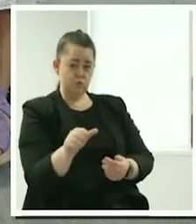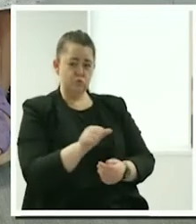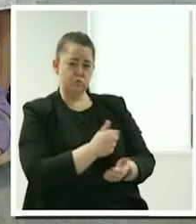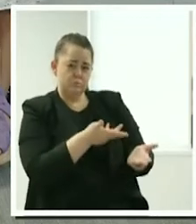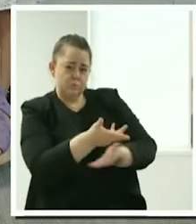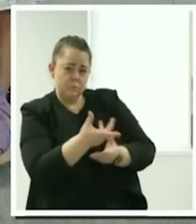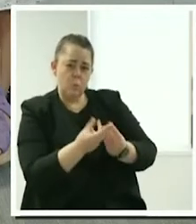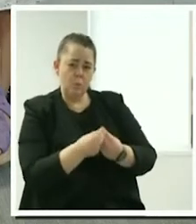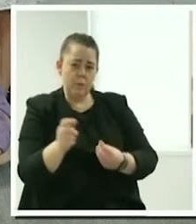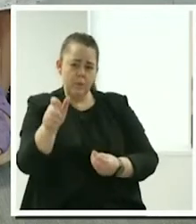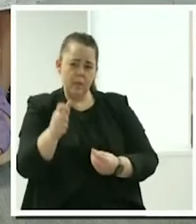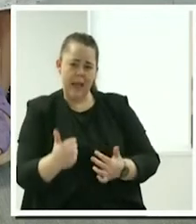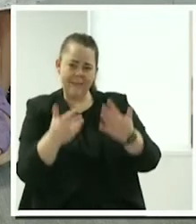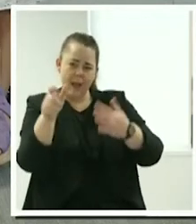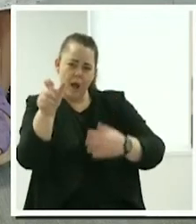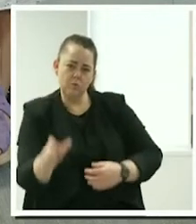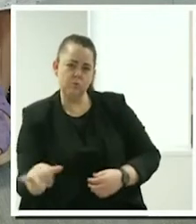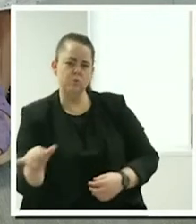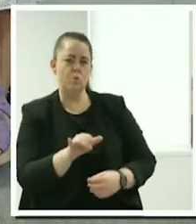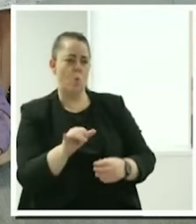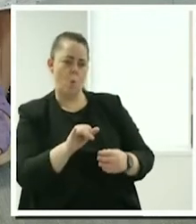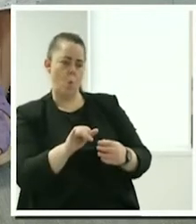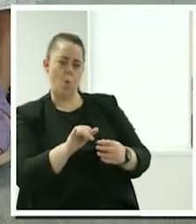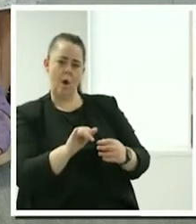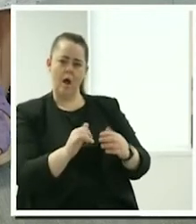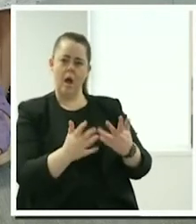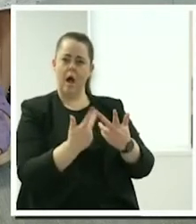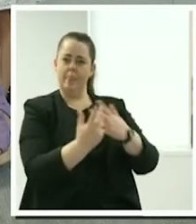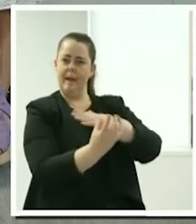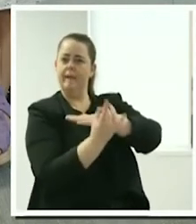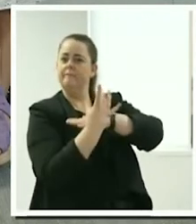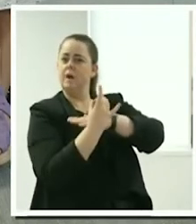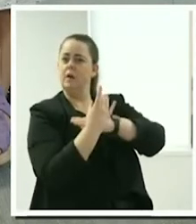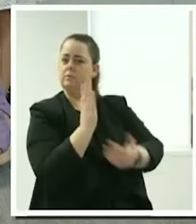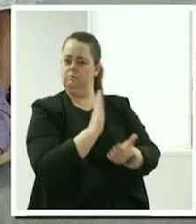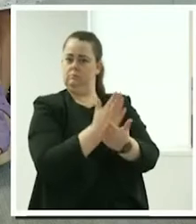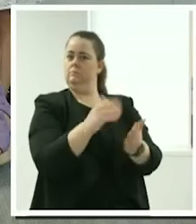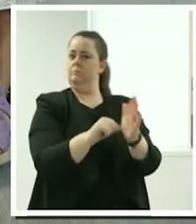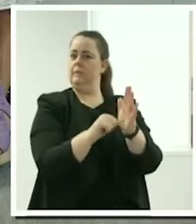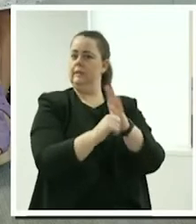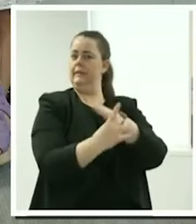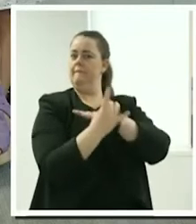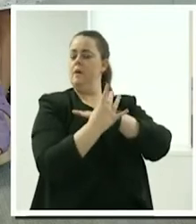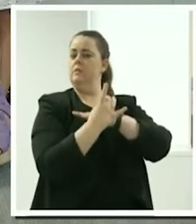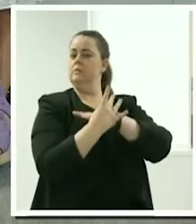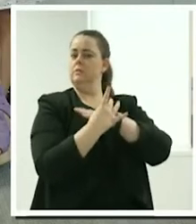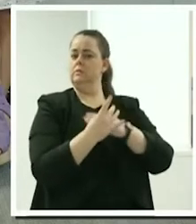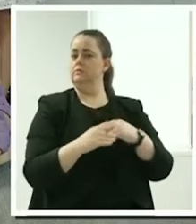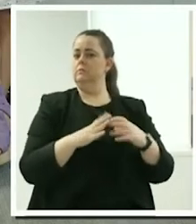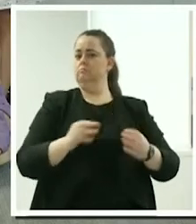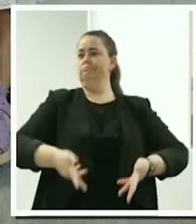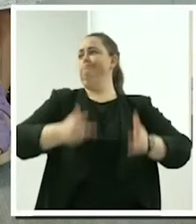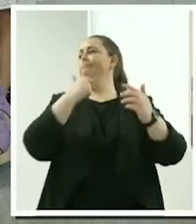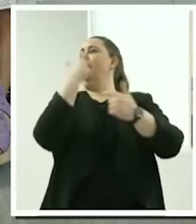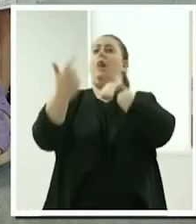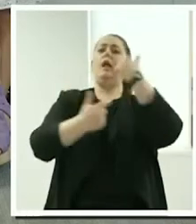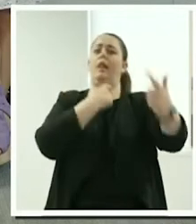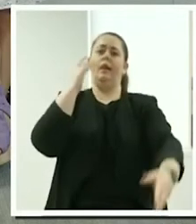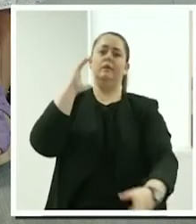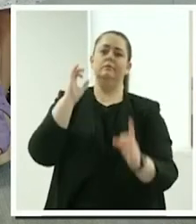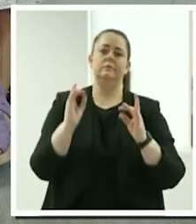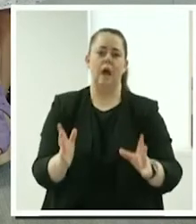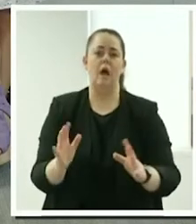your accountant or a bookkeeper or whatever. Yeah. Important not to just, you know, run into it without doing that.